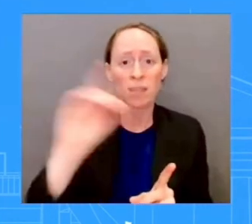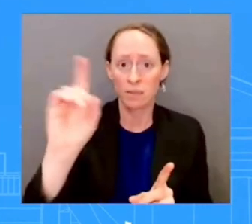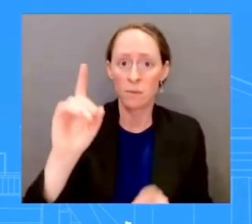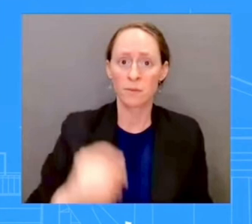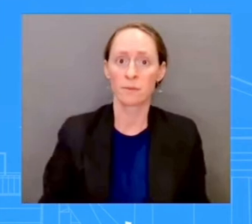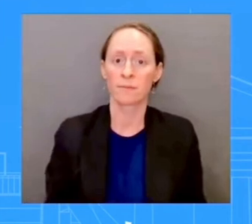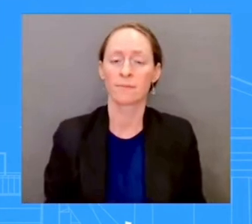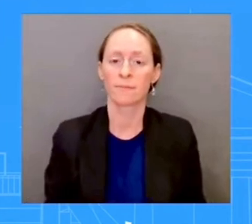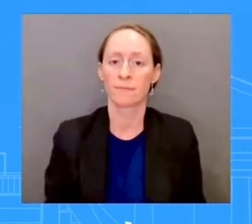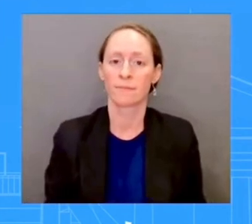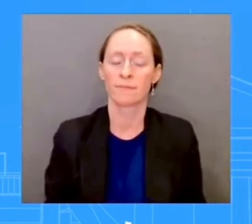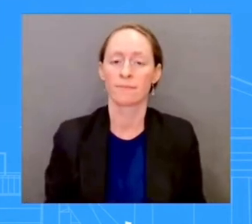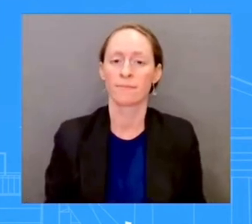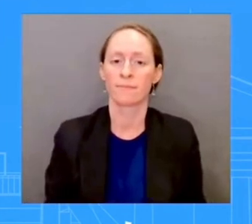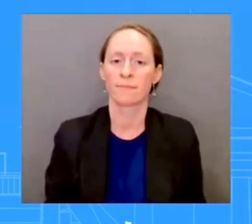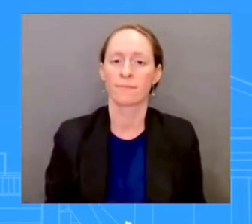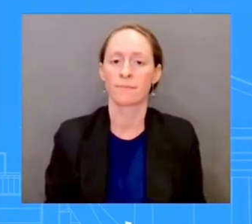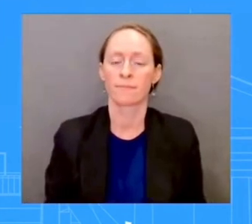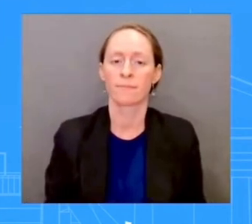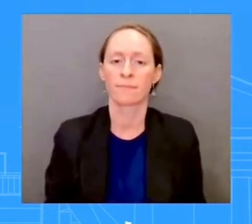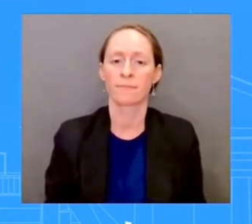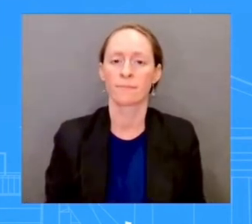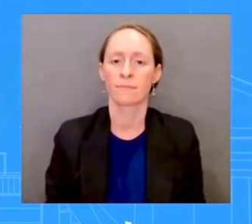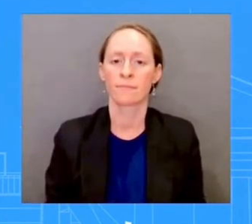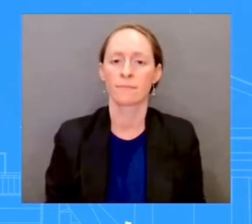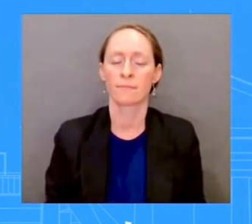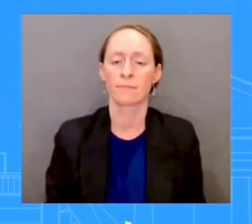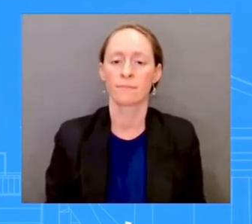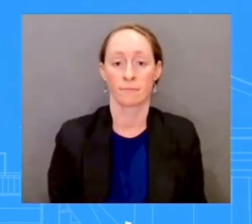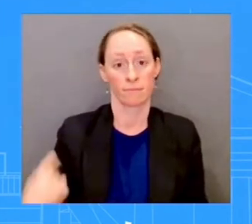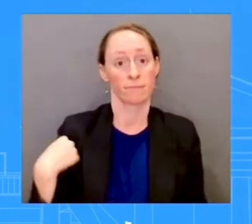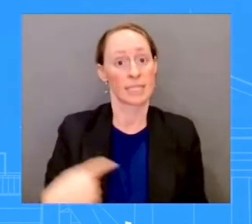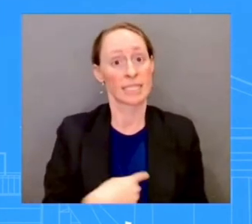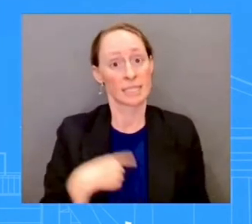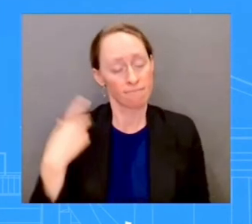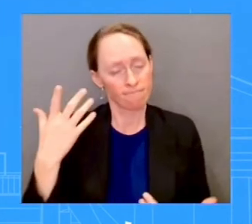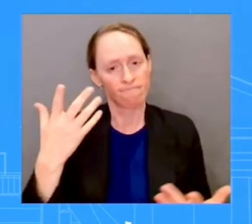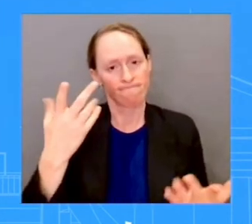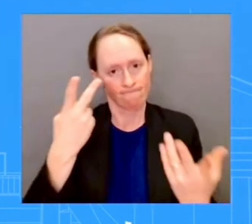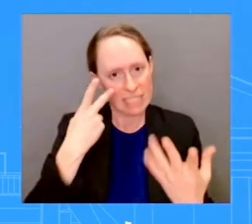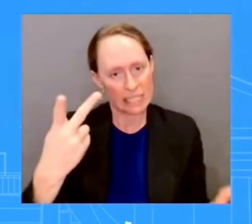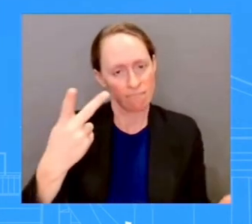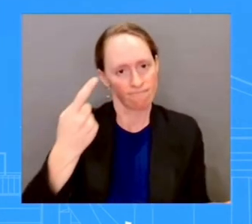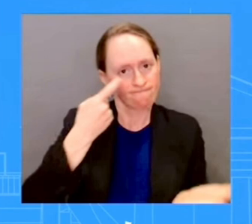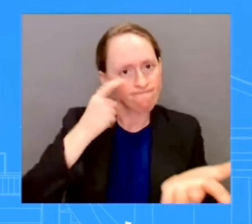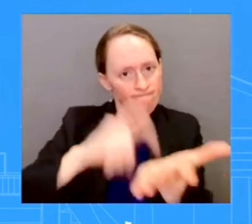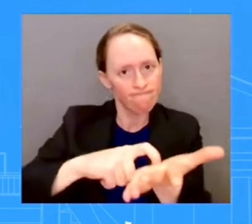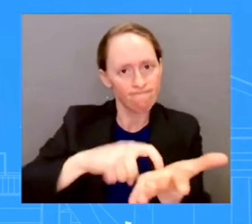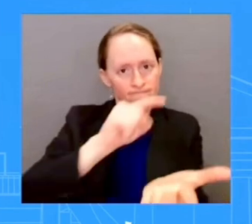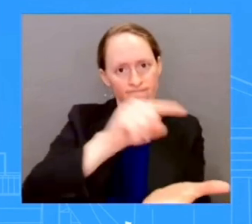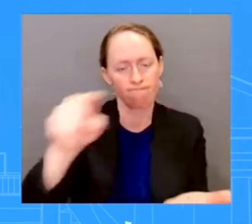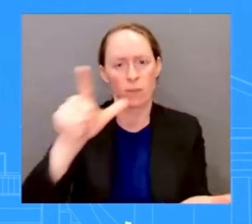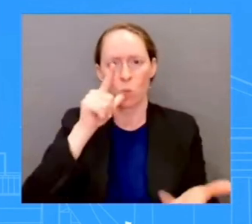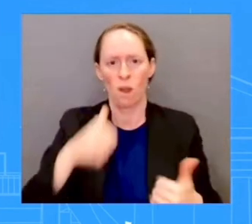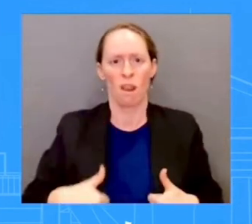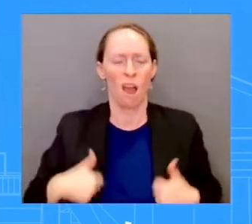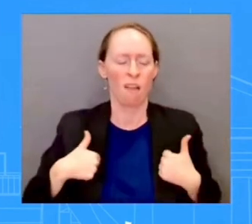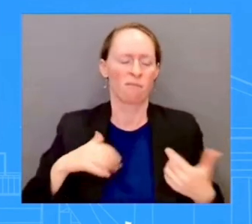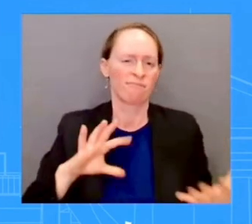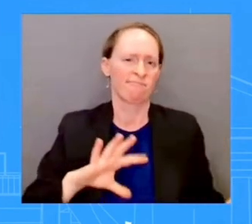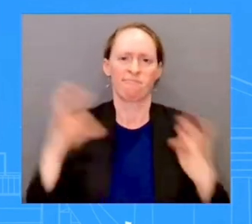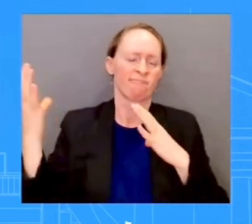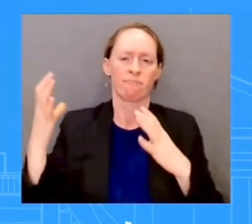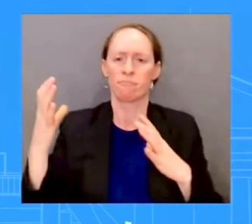want you to know we see you, we grieve with you, and this administration is committed to ensuring that our nation has the